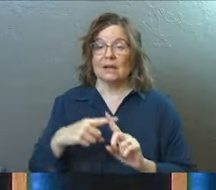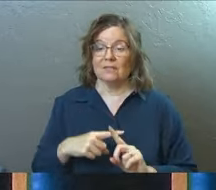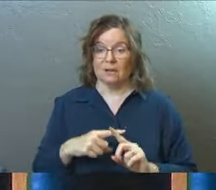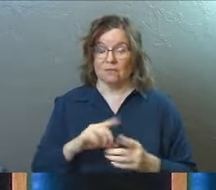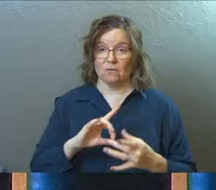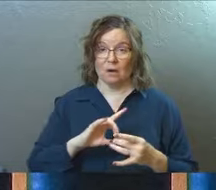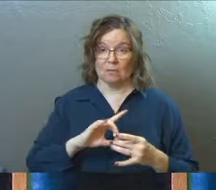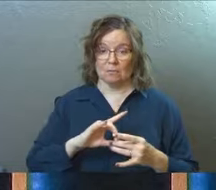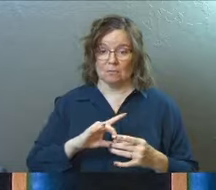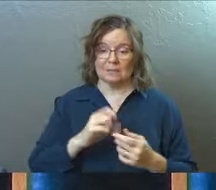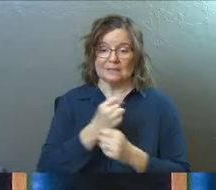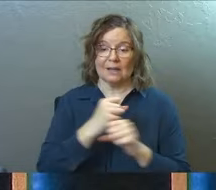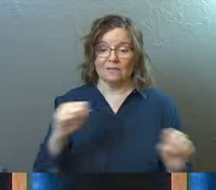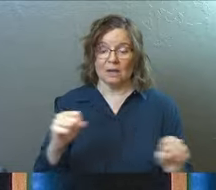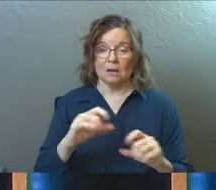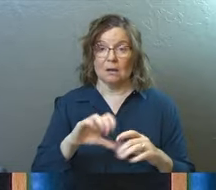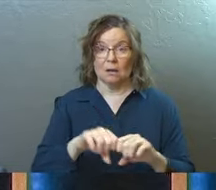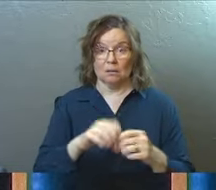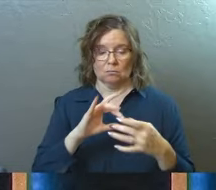brokenness in our relationships.